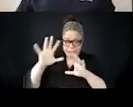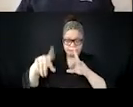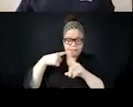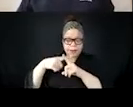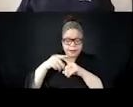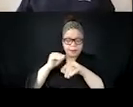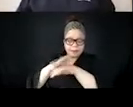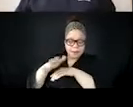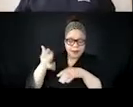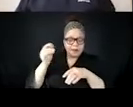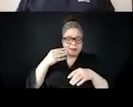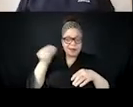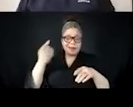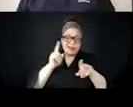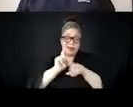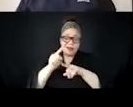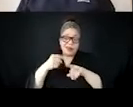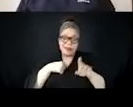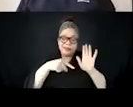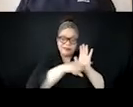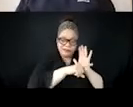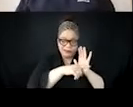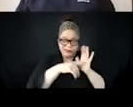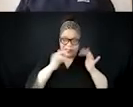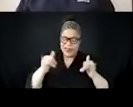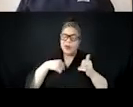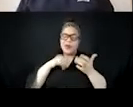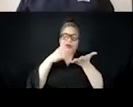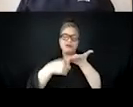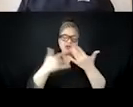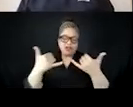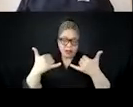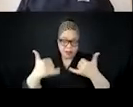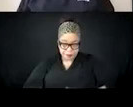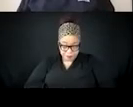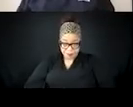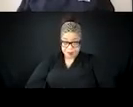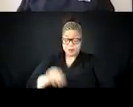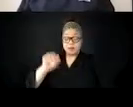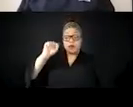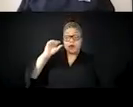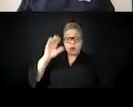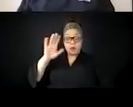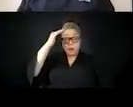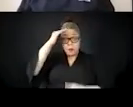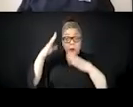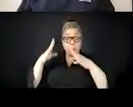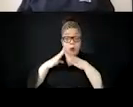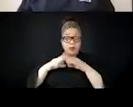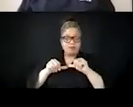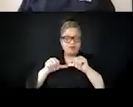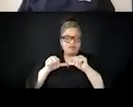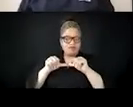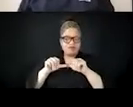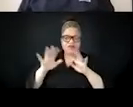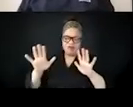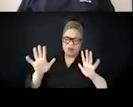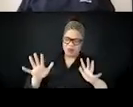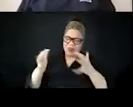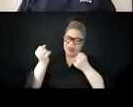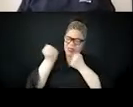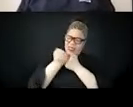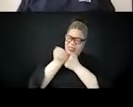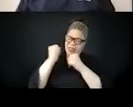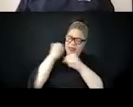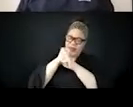communities continue to advance the fight for liberation, nefarious actors will continue to attempt to erode our community's access to